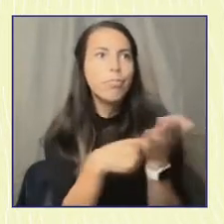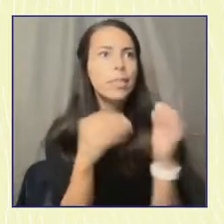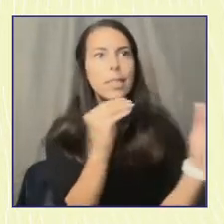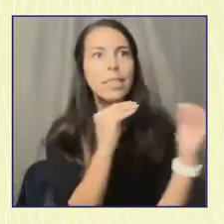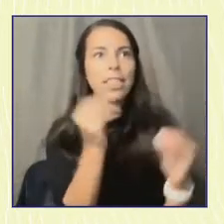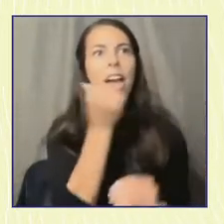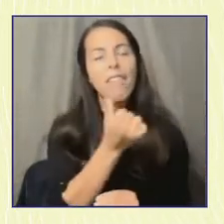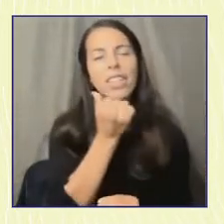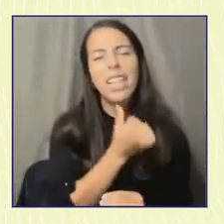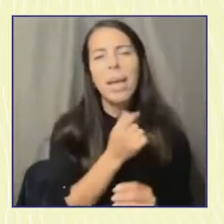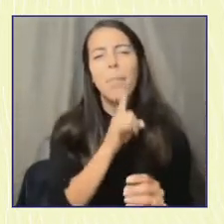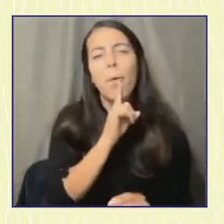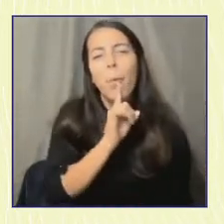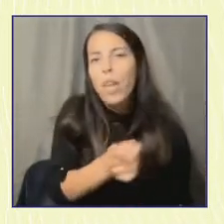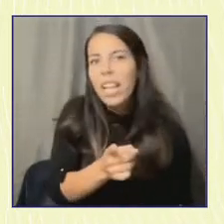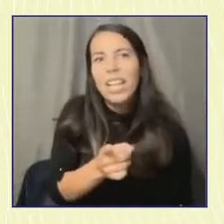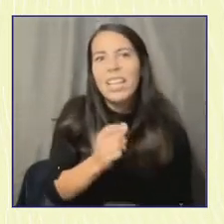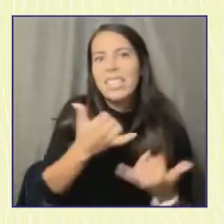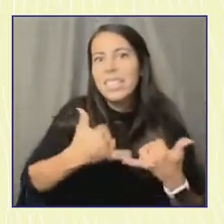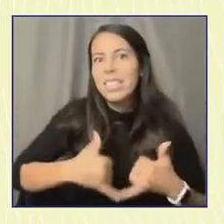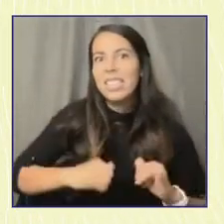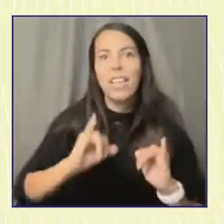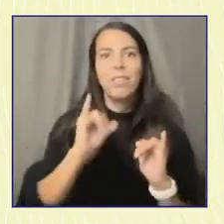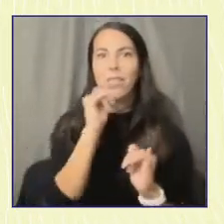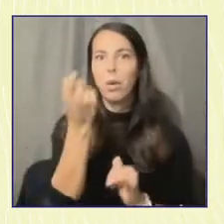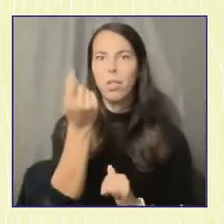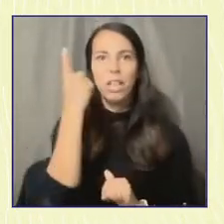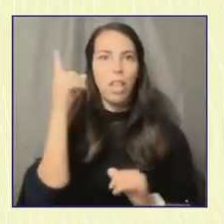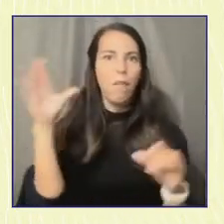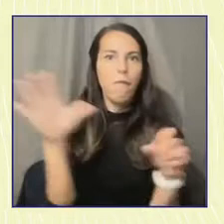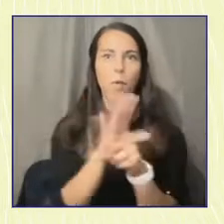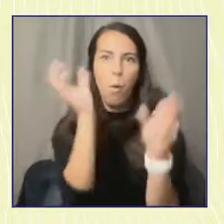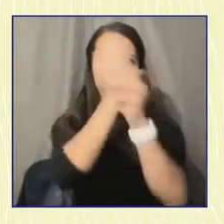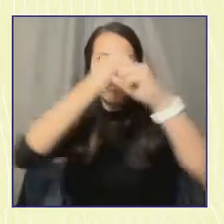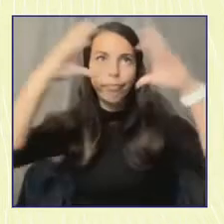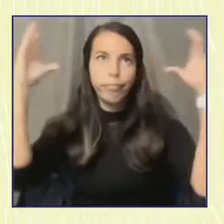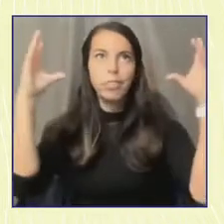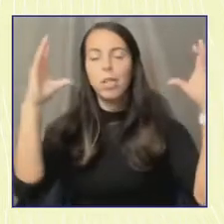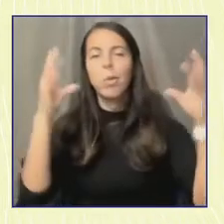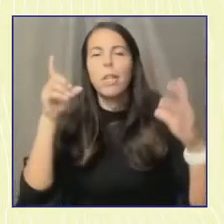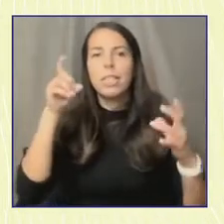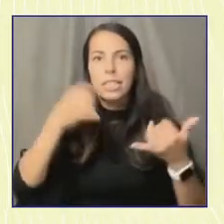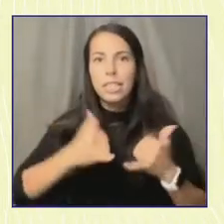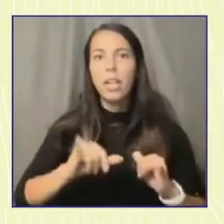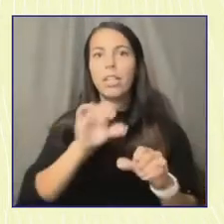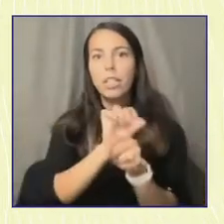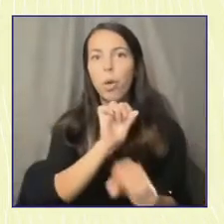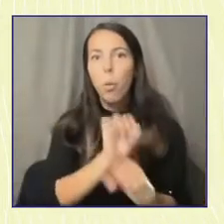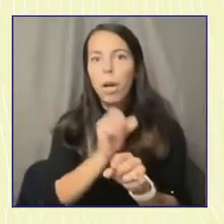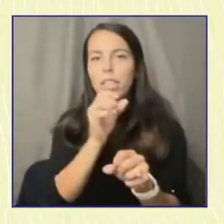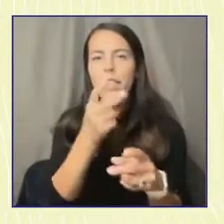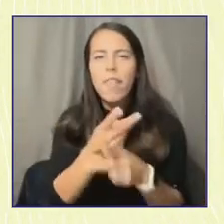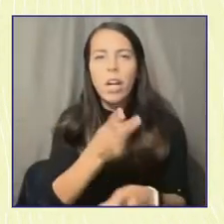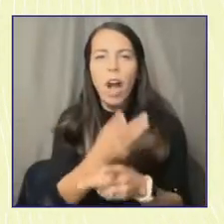to understand the trends to know what's working and where the gaps are. In the 2020 election cycle, we saw major